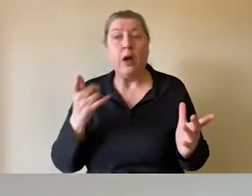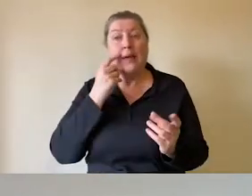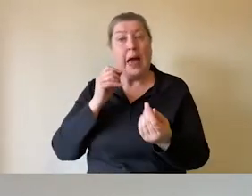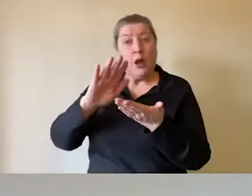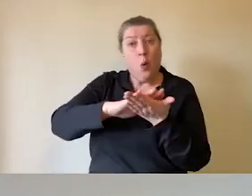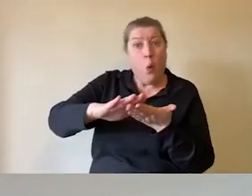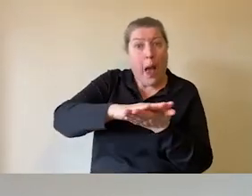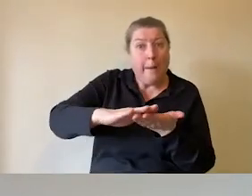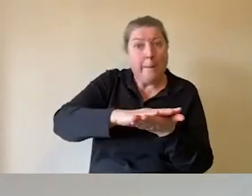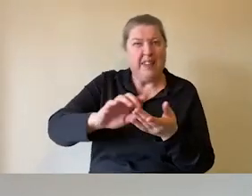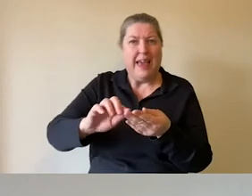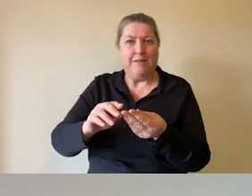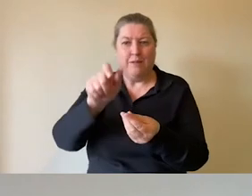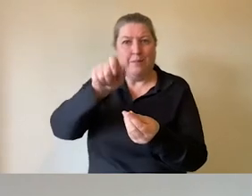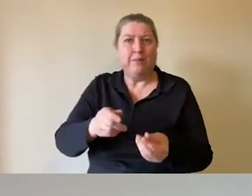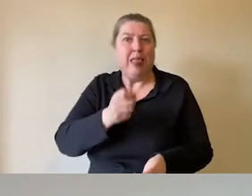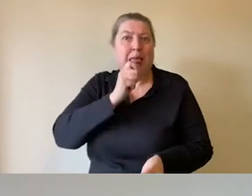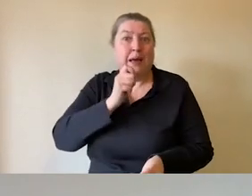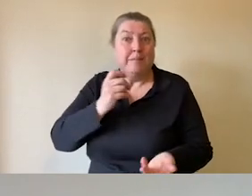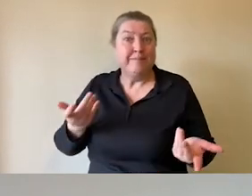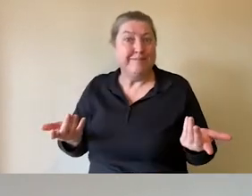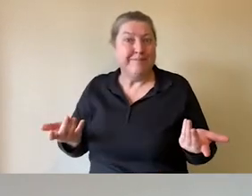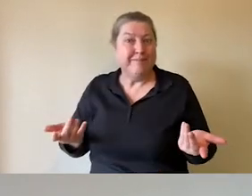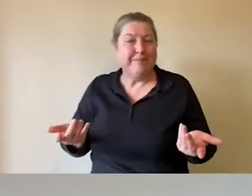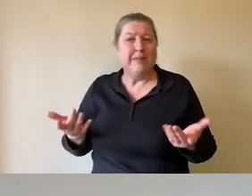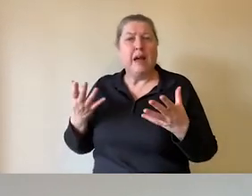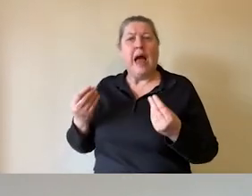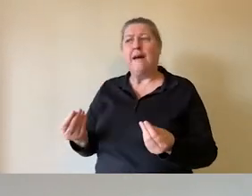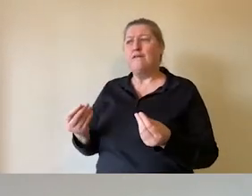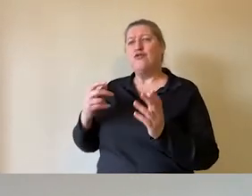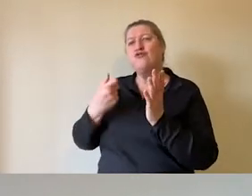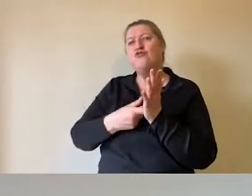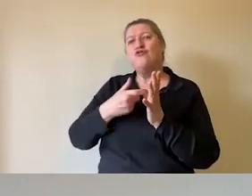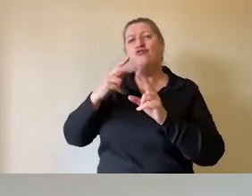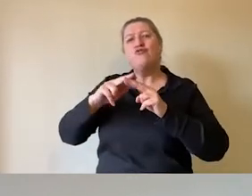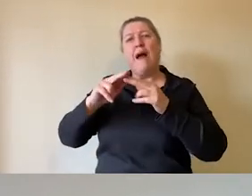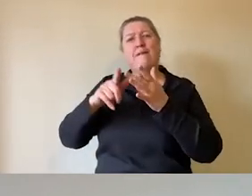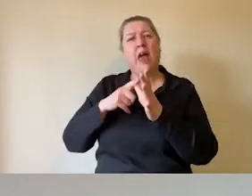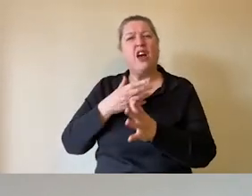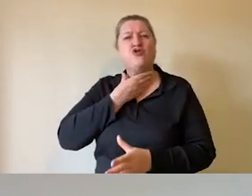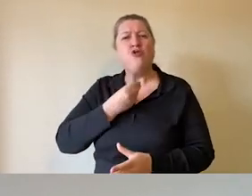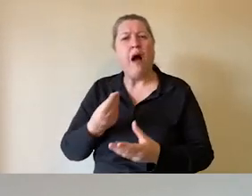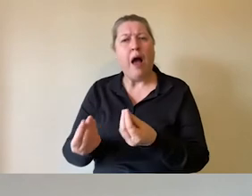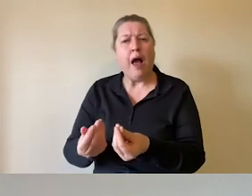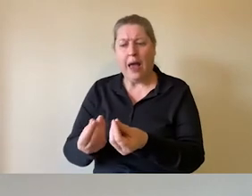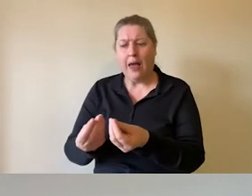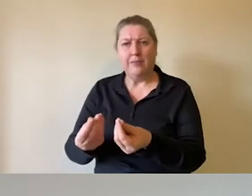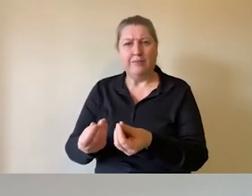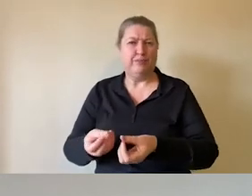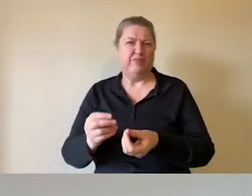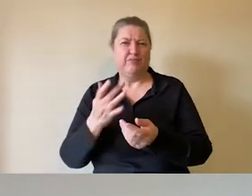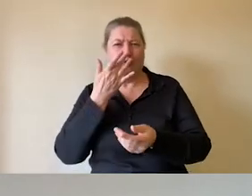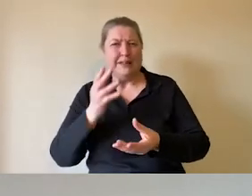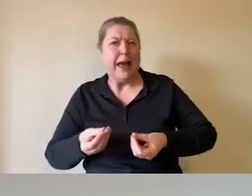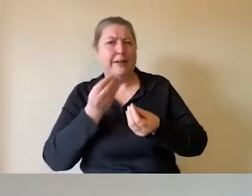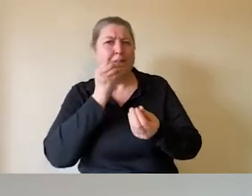if they're licked. We've got some dried raffia that we get out to feed our horses. We've got a